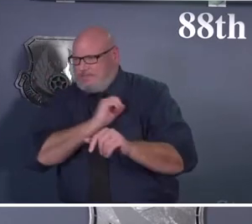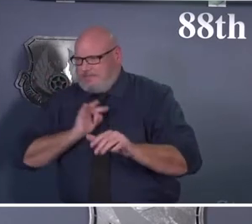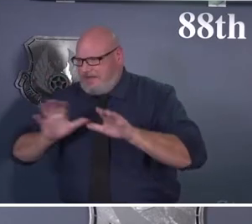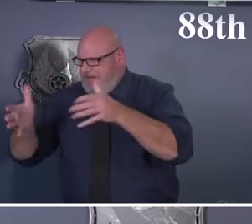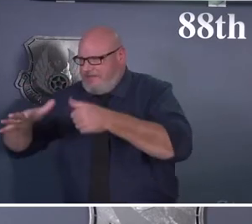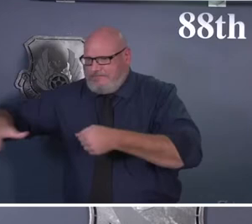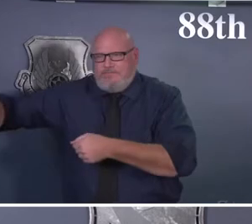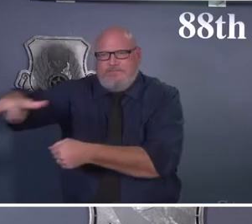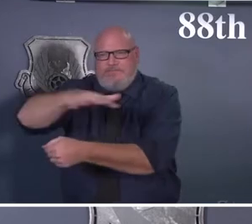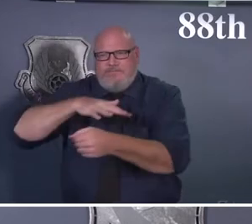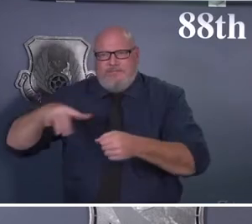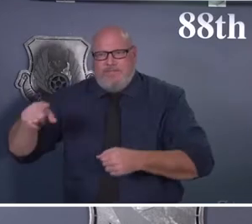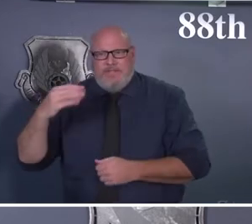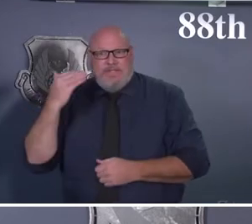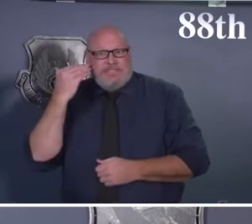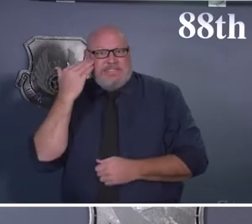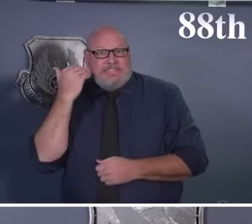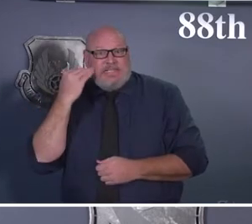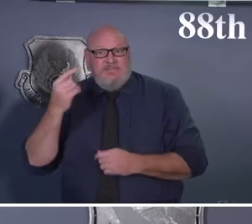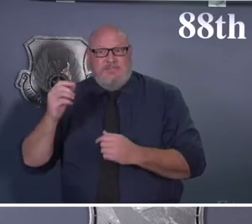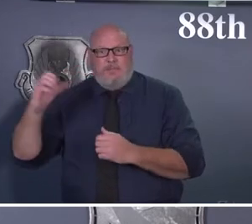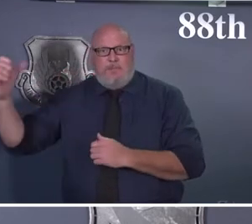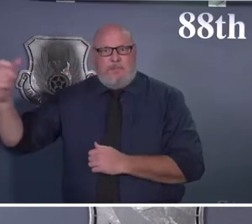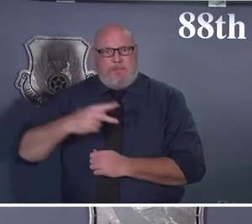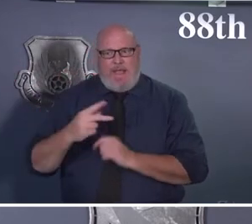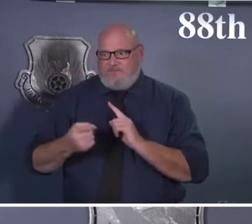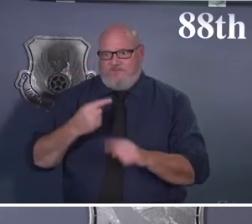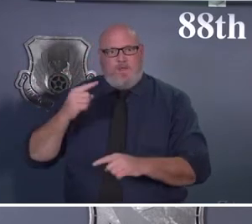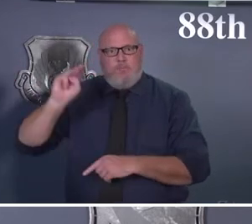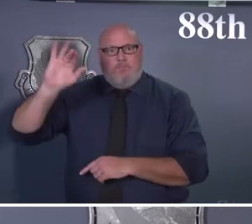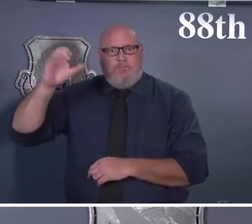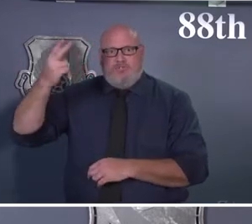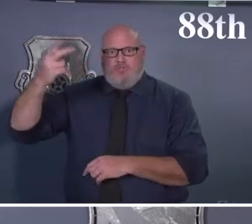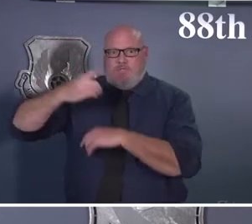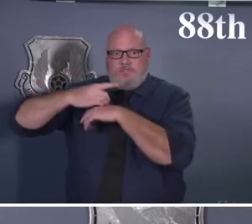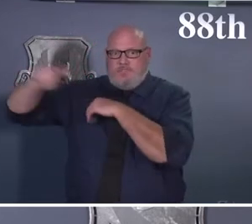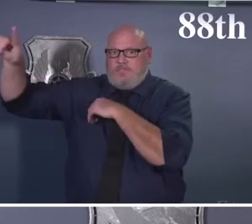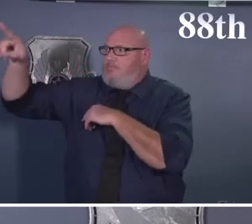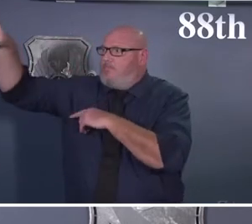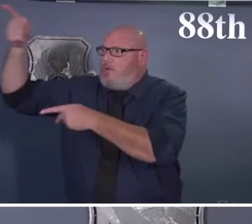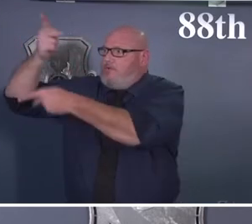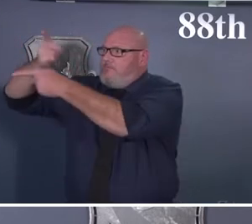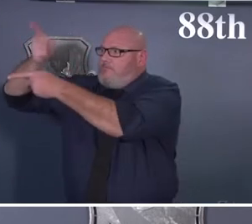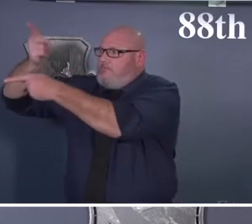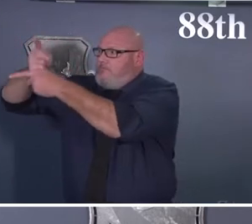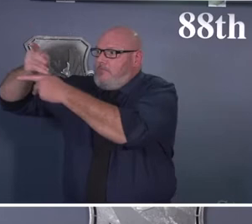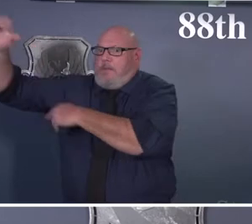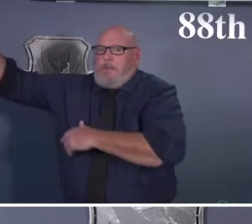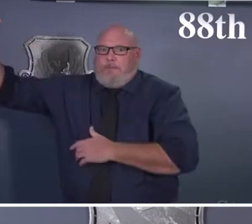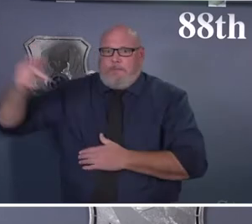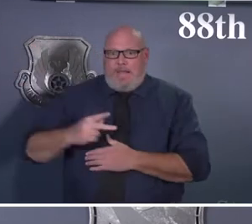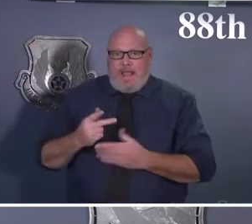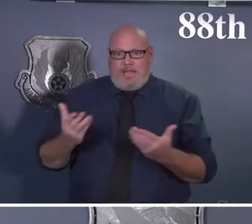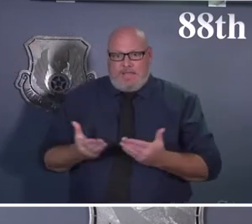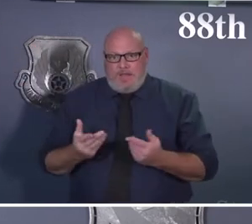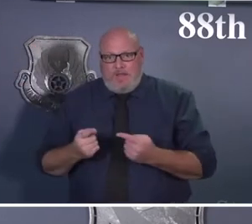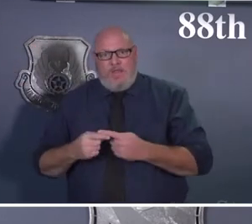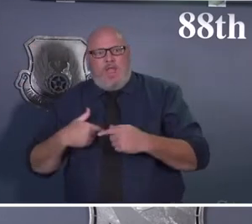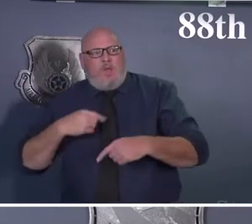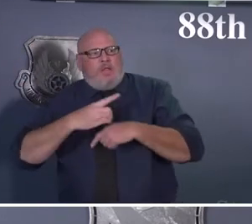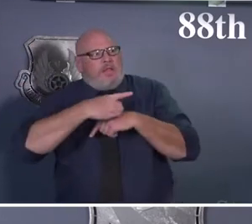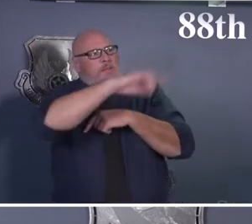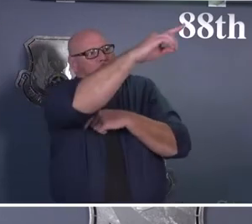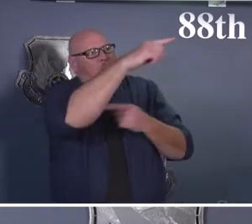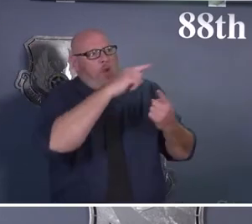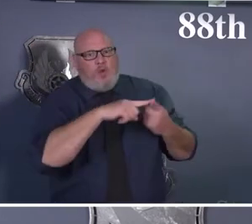Muskegon, Michigan. And we have three other teams that have gone to Oklahoma, to Massachusetts, and to Maine to